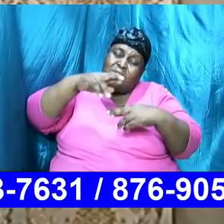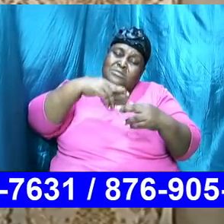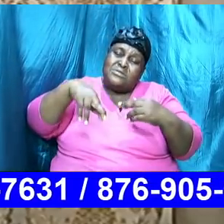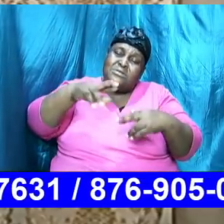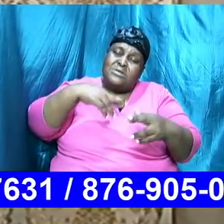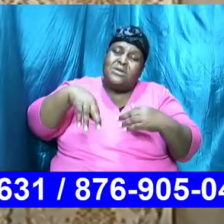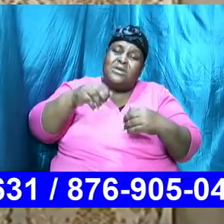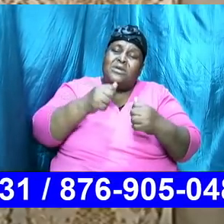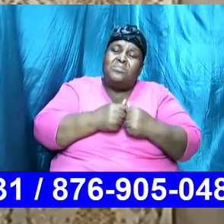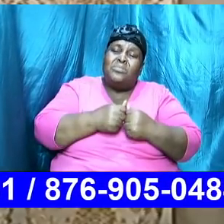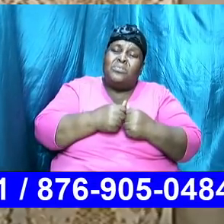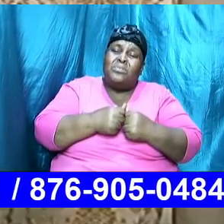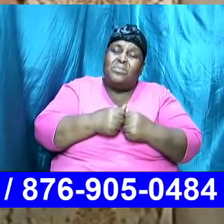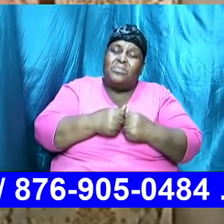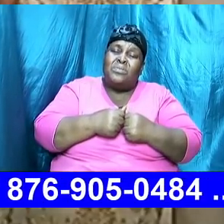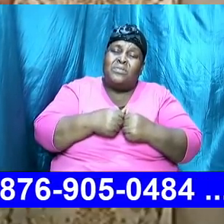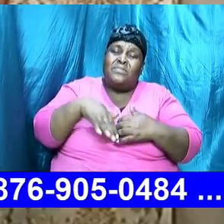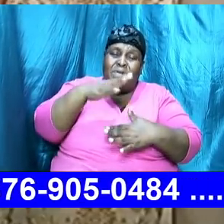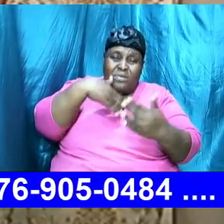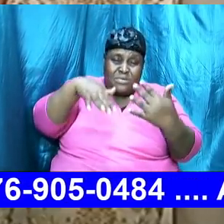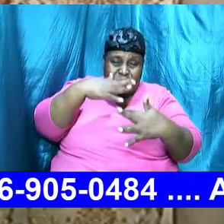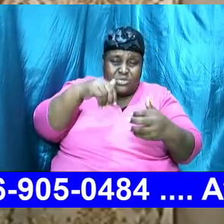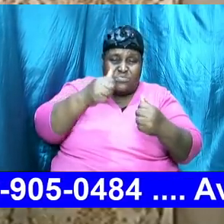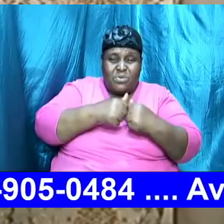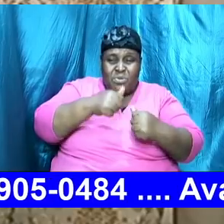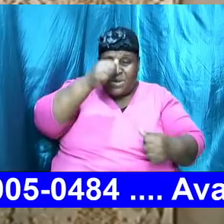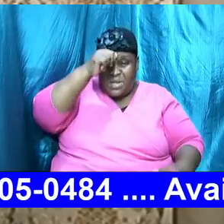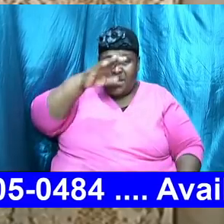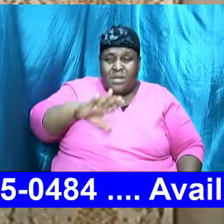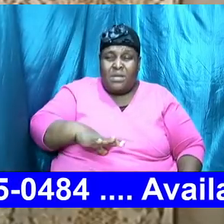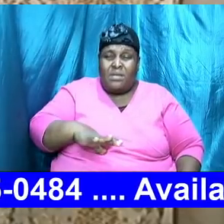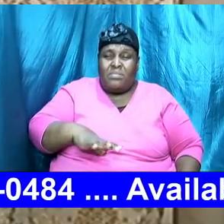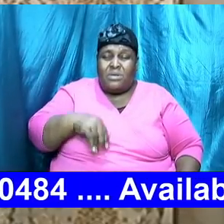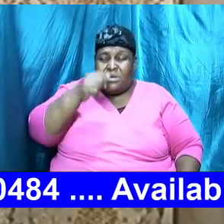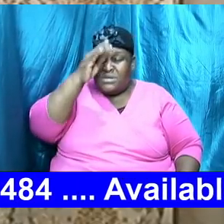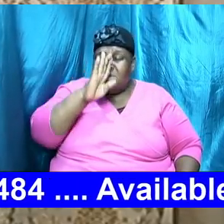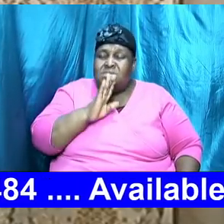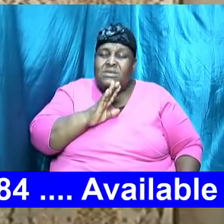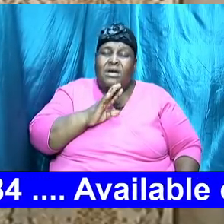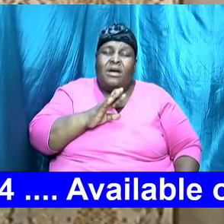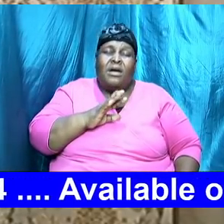but he already had the herbs and the trees